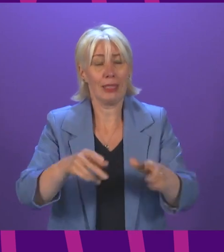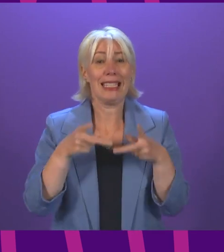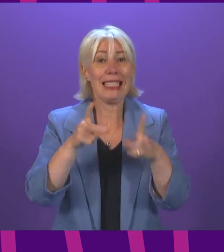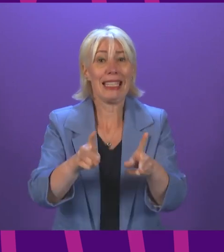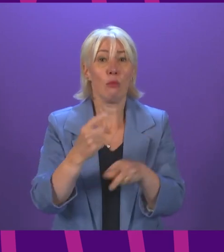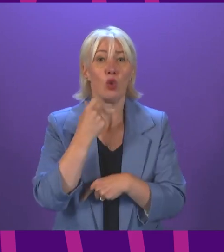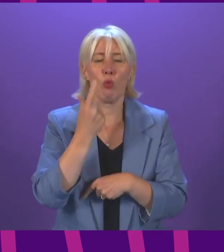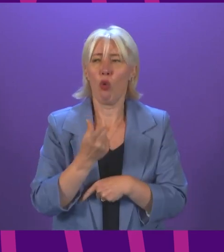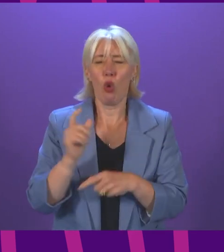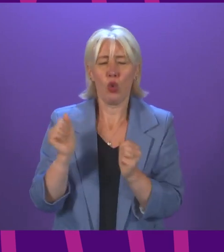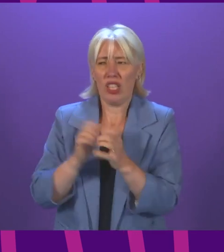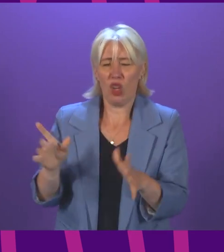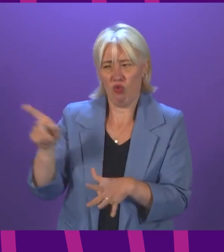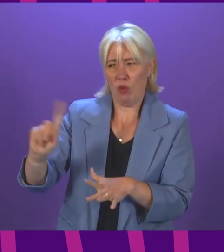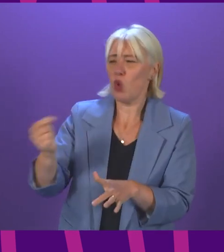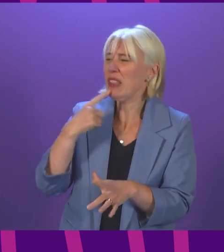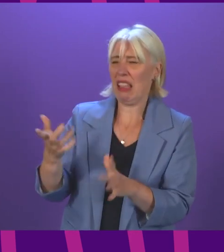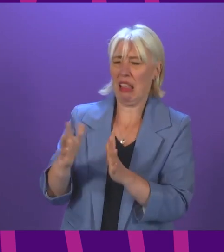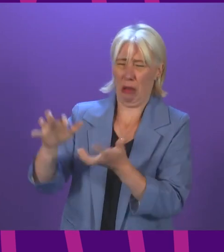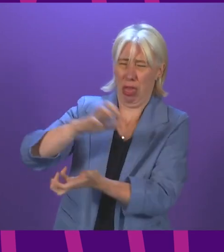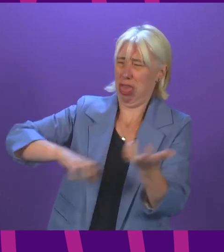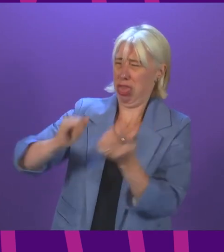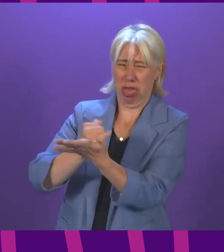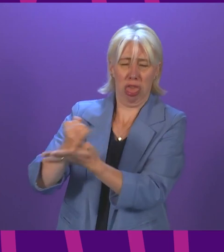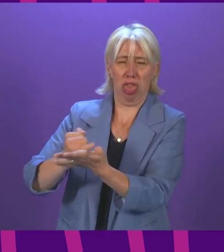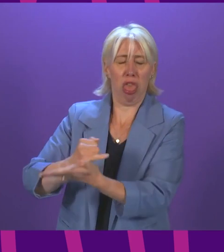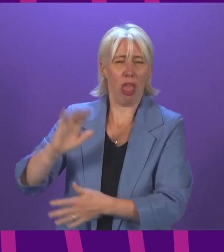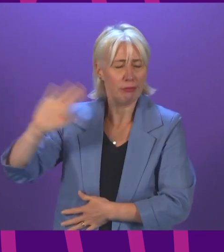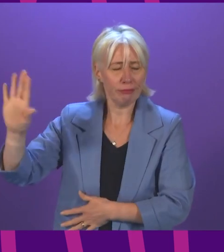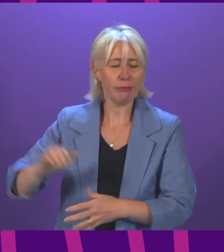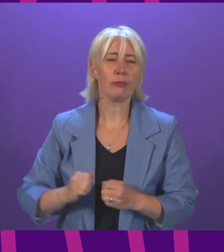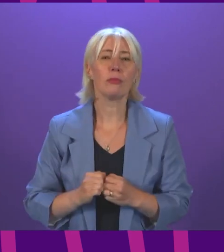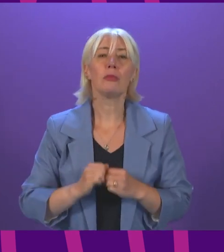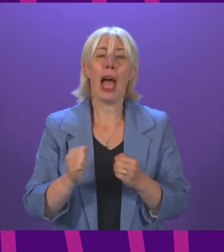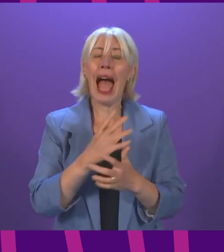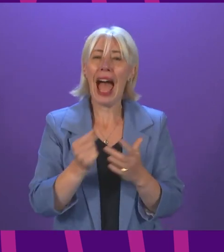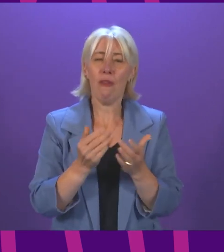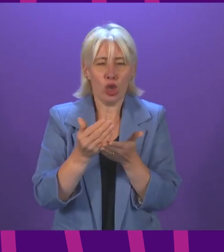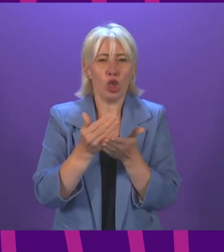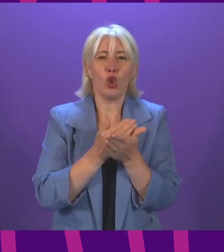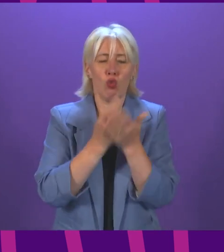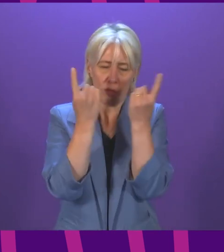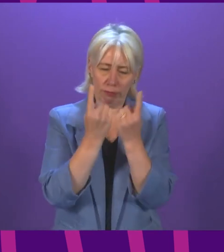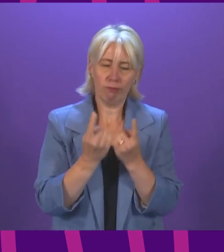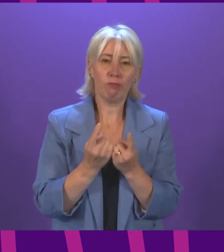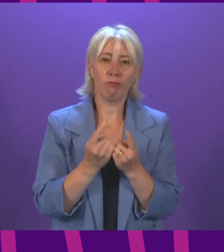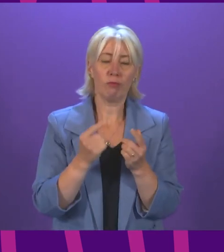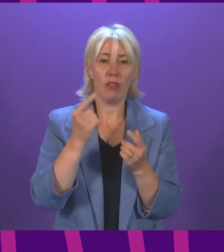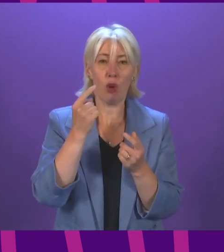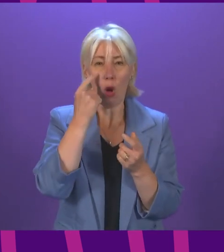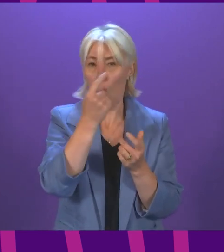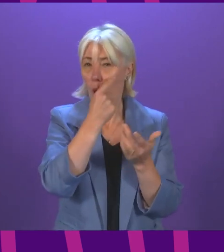characterisation of it being shambolic. What I would say, secondly, is a number of security features on the COVID